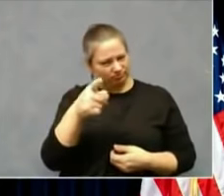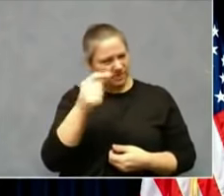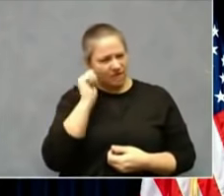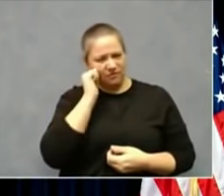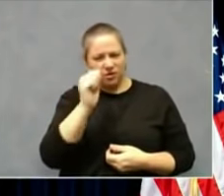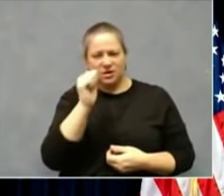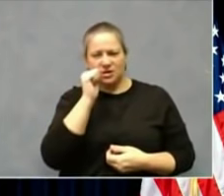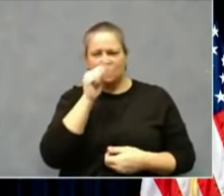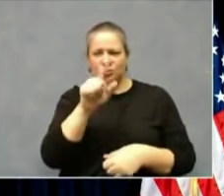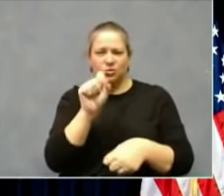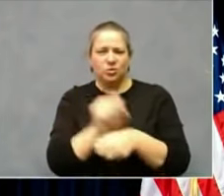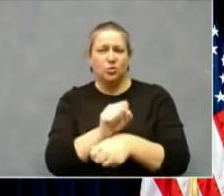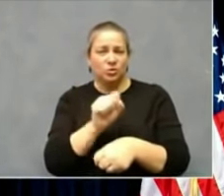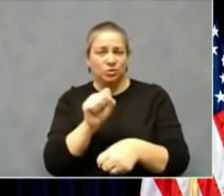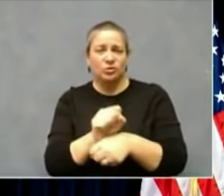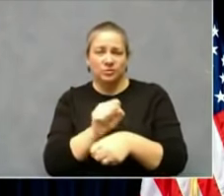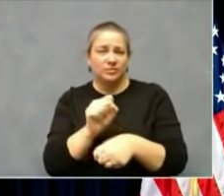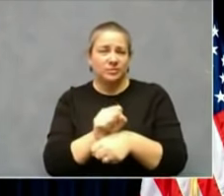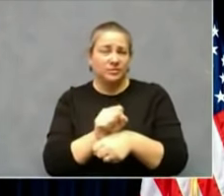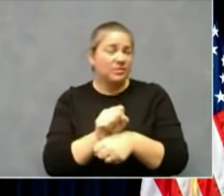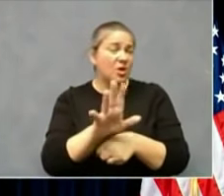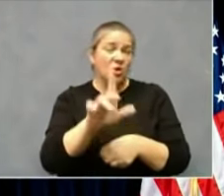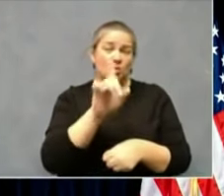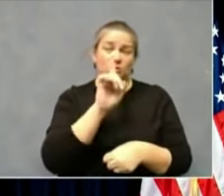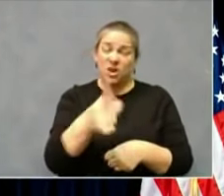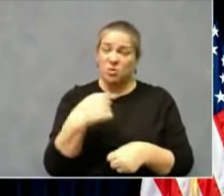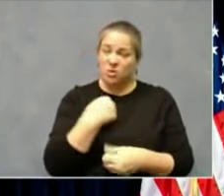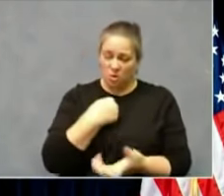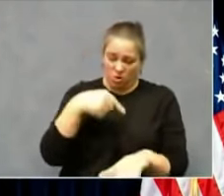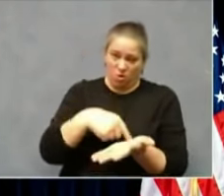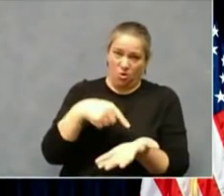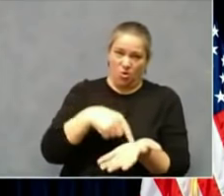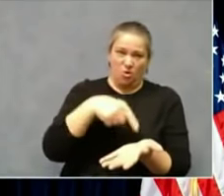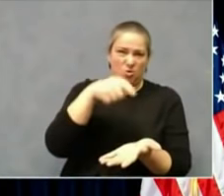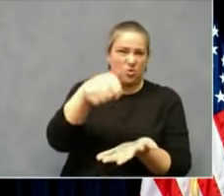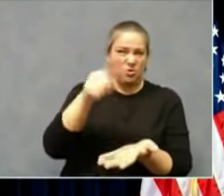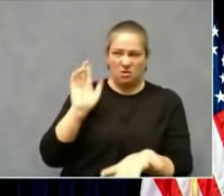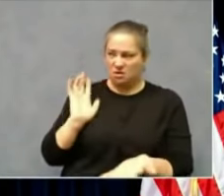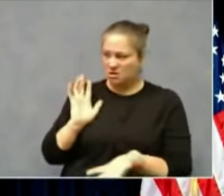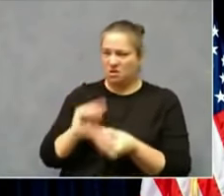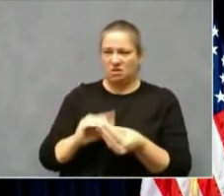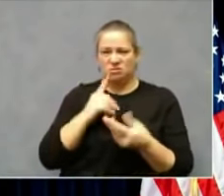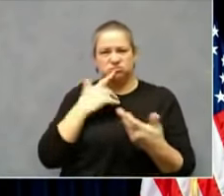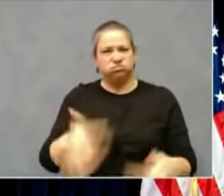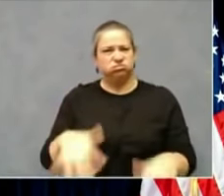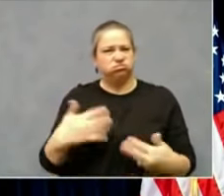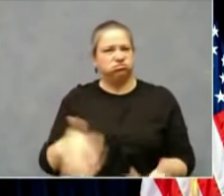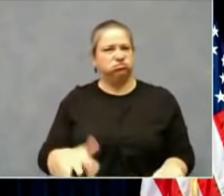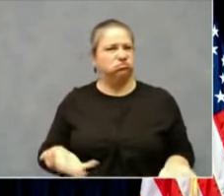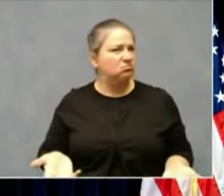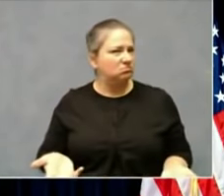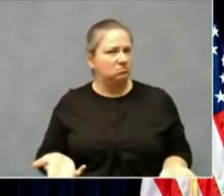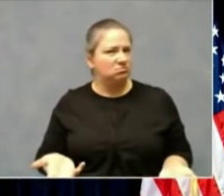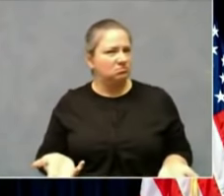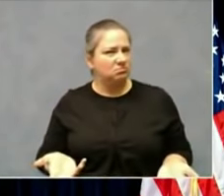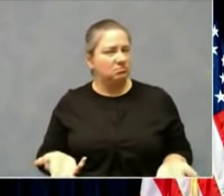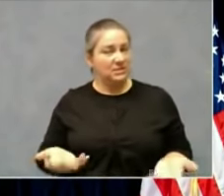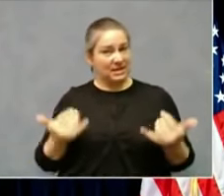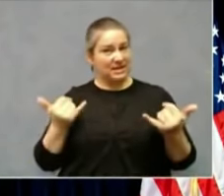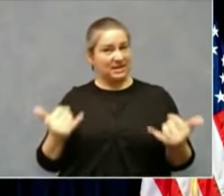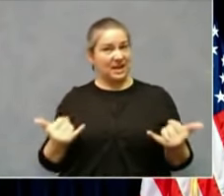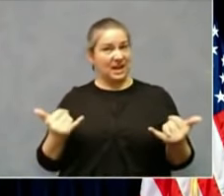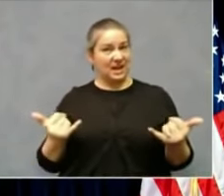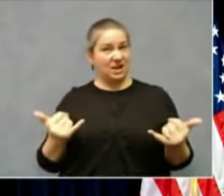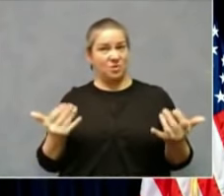and better than we've been giving them. Right now, we face a